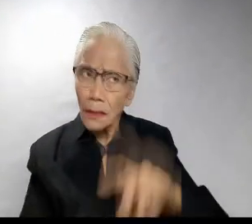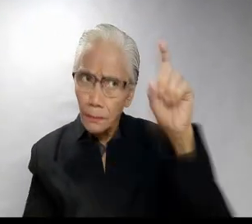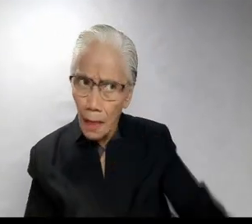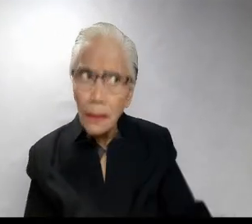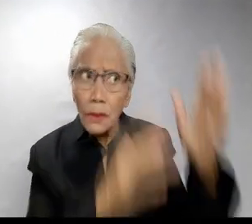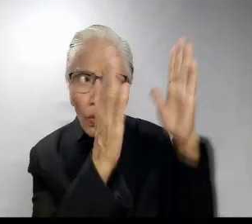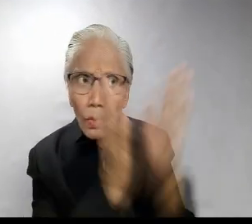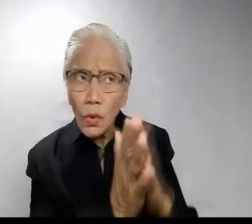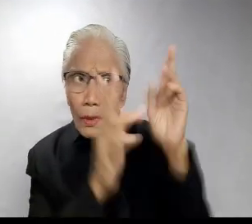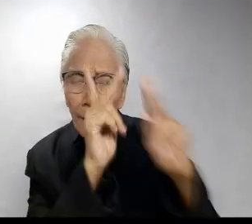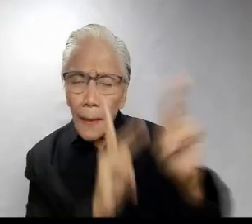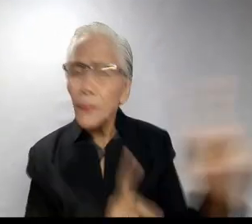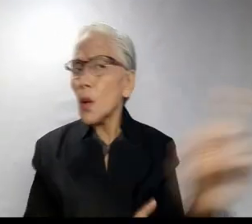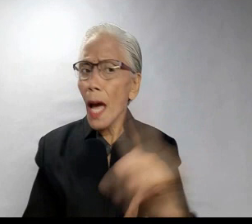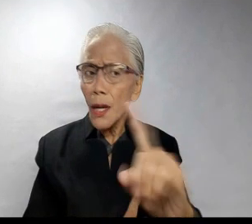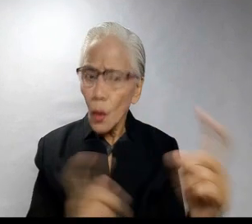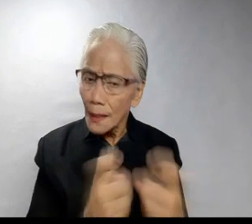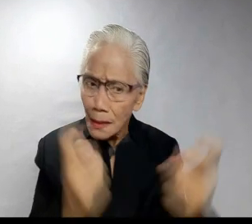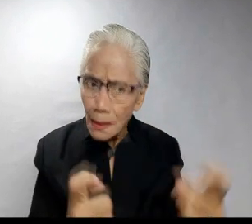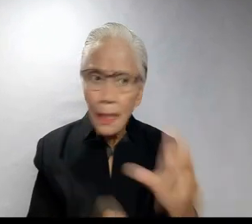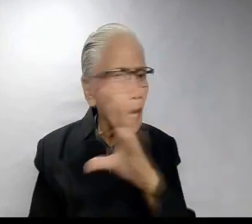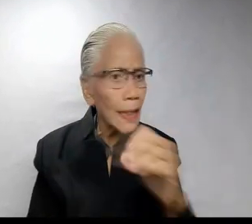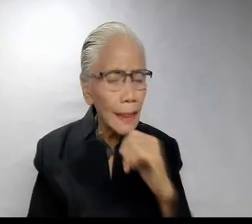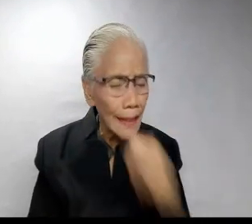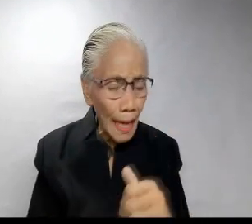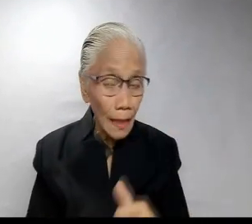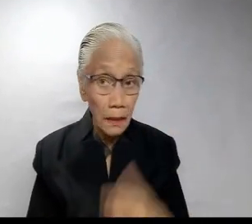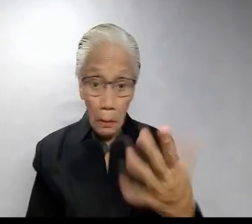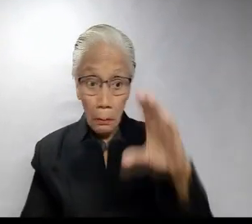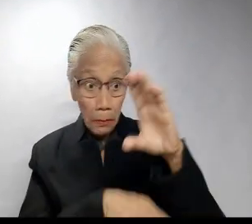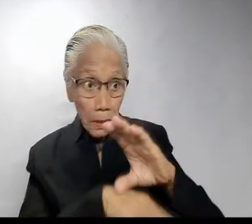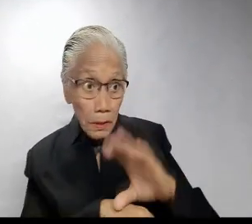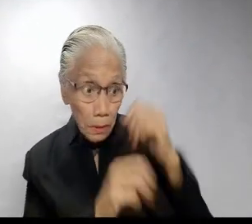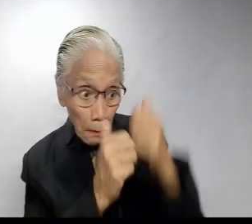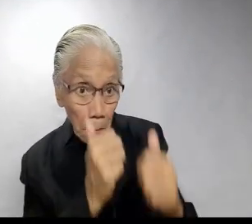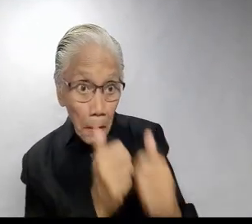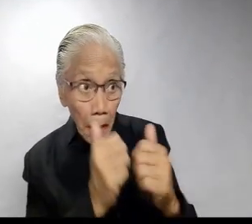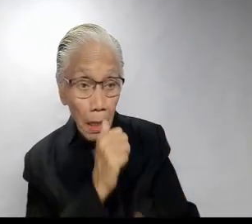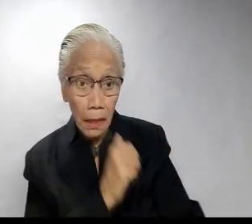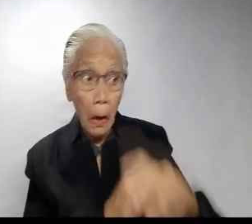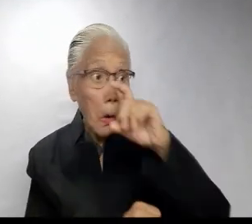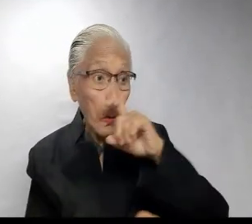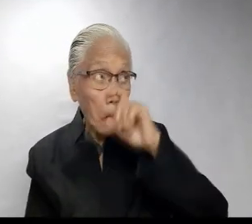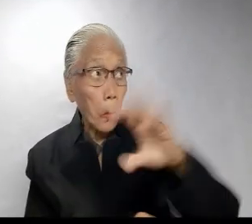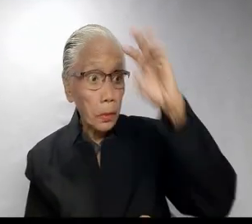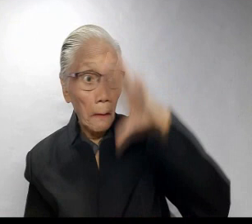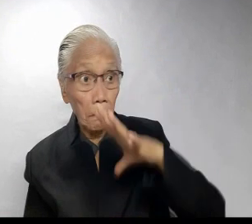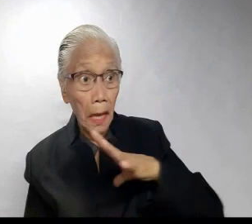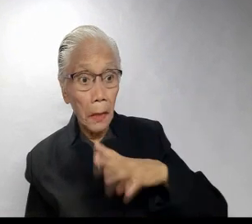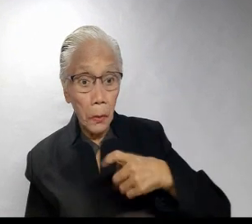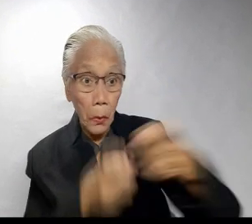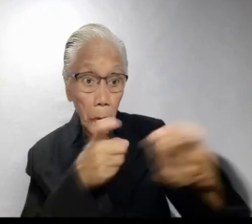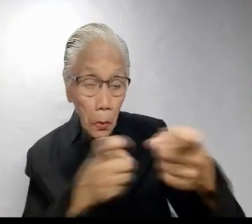should consult the people daw what sin is and what is not. The Church, meaning the